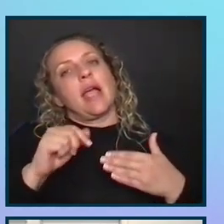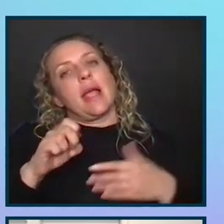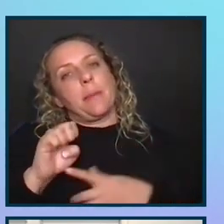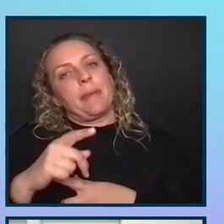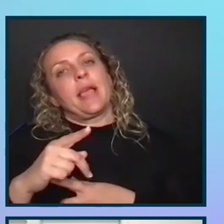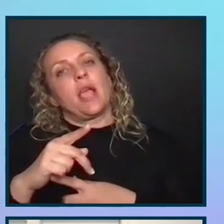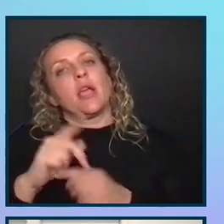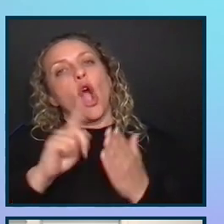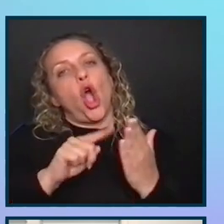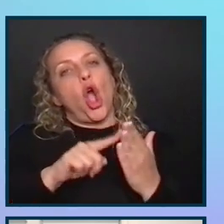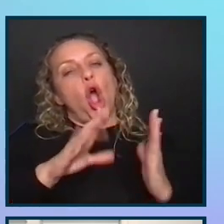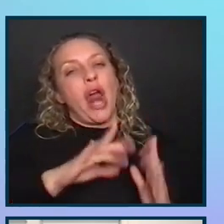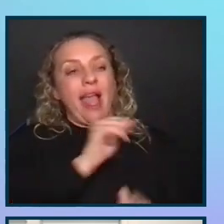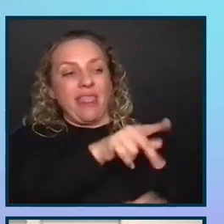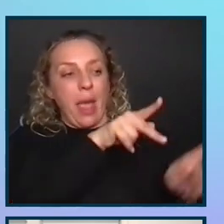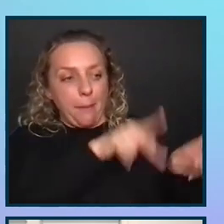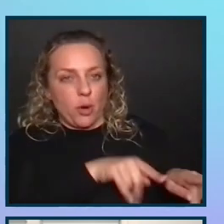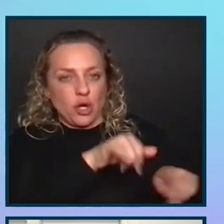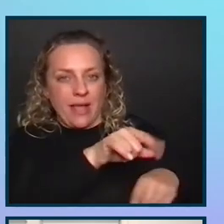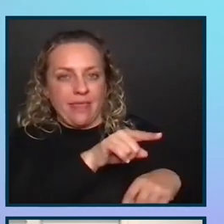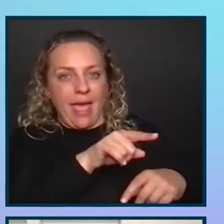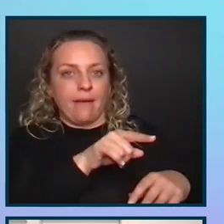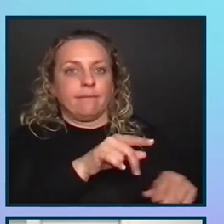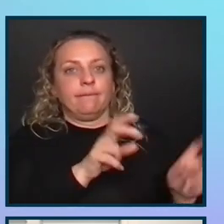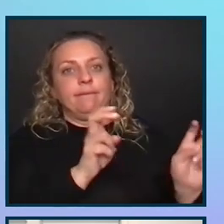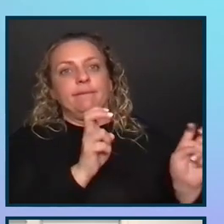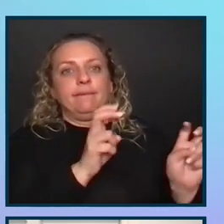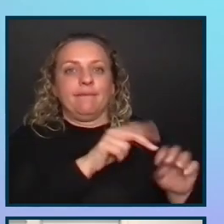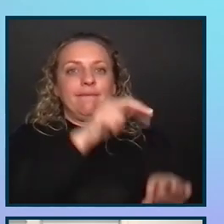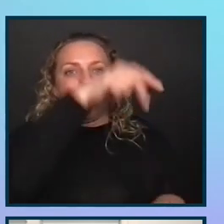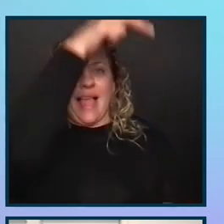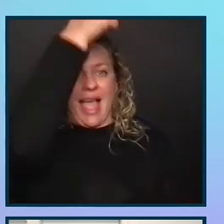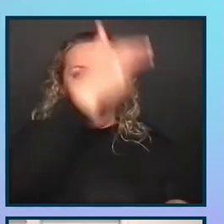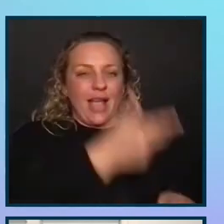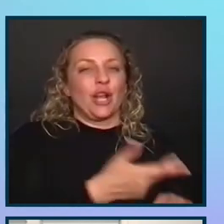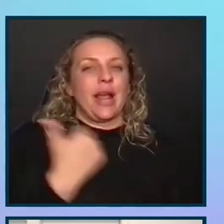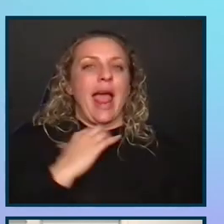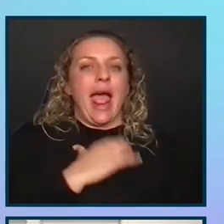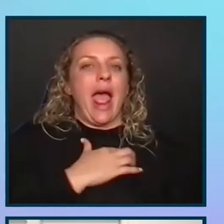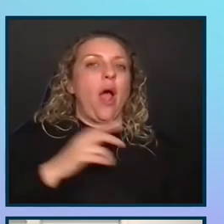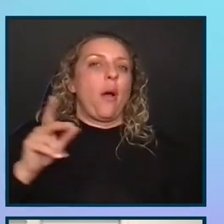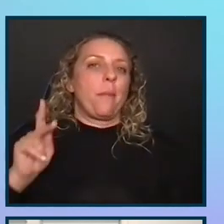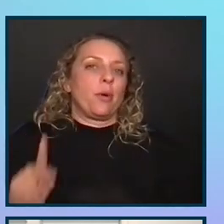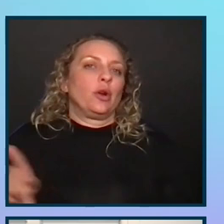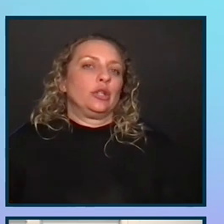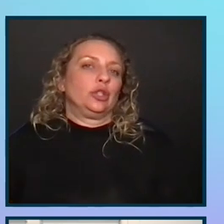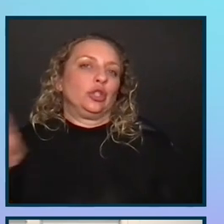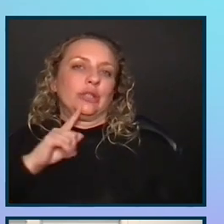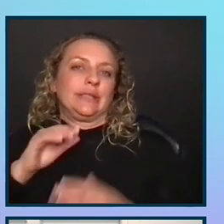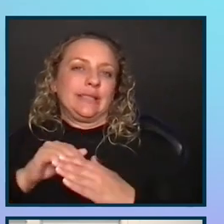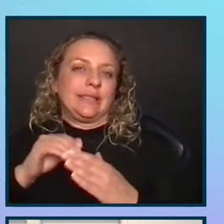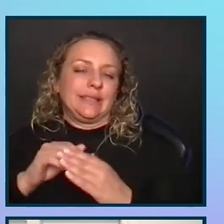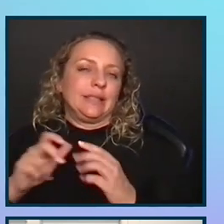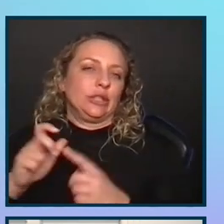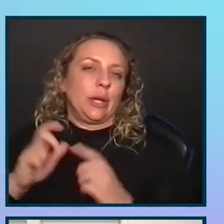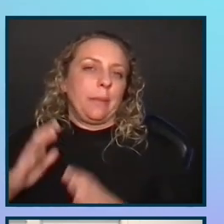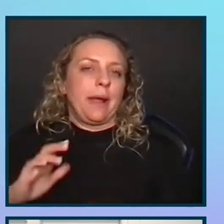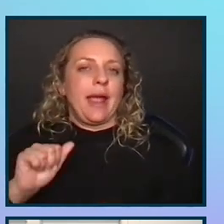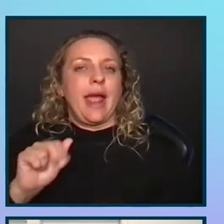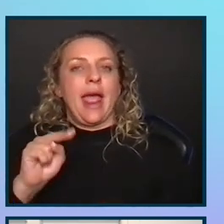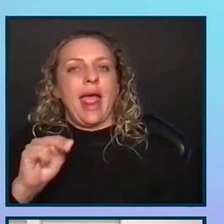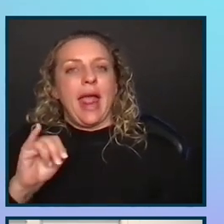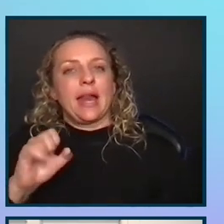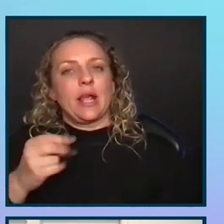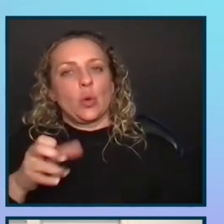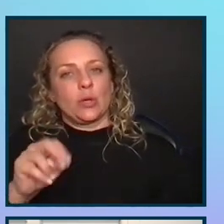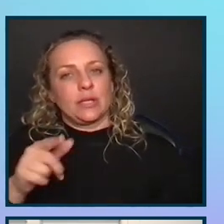And that person, that flyer was our stakeholder, our accessibility champion, Annie Houston. She's